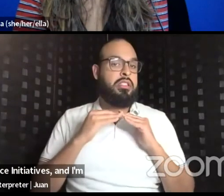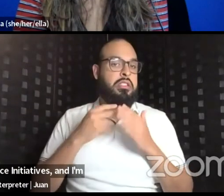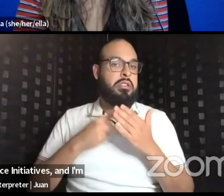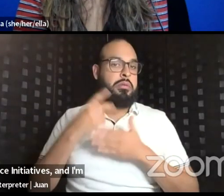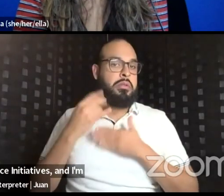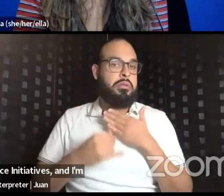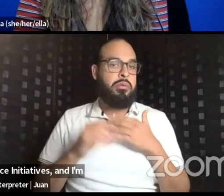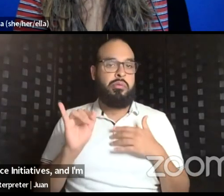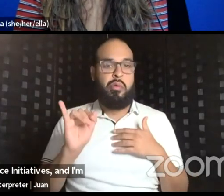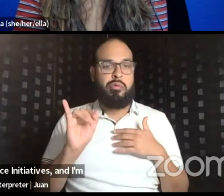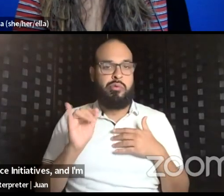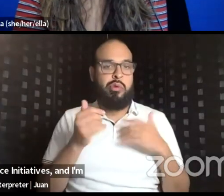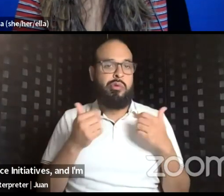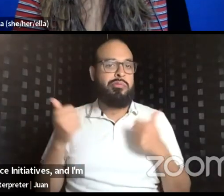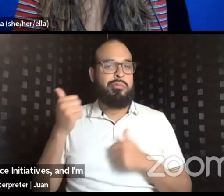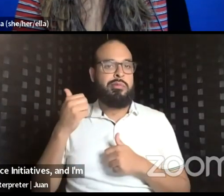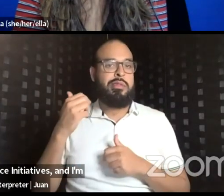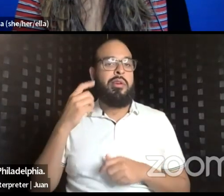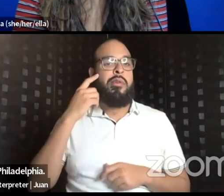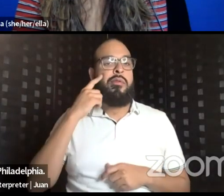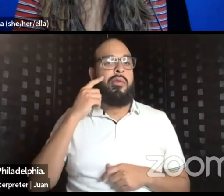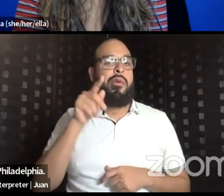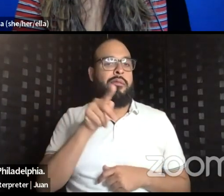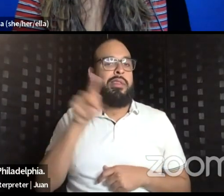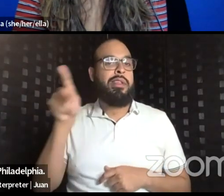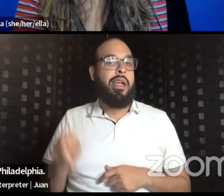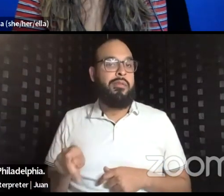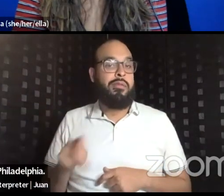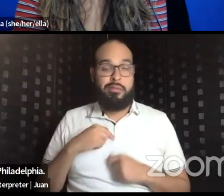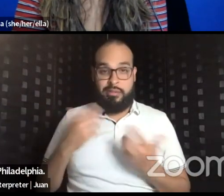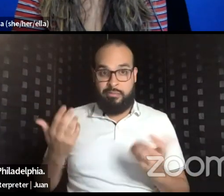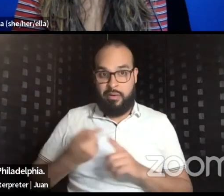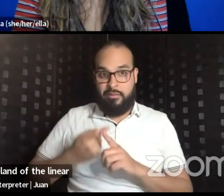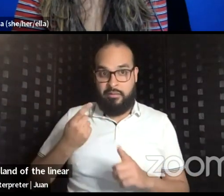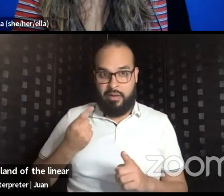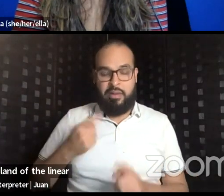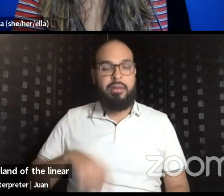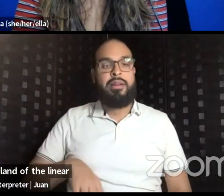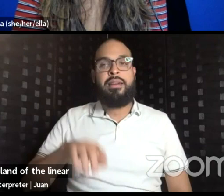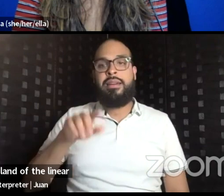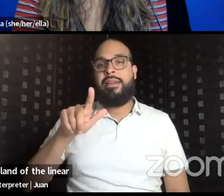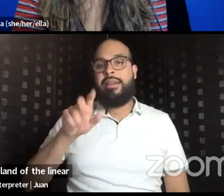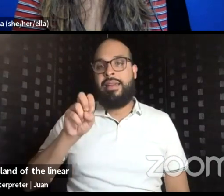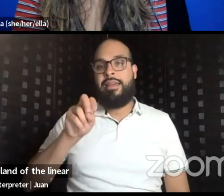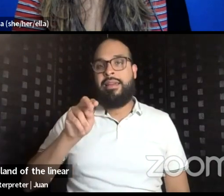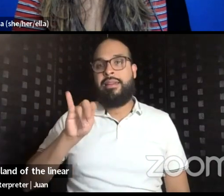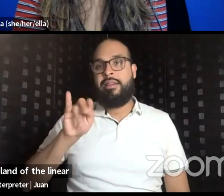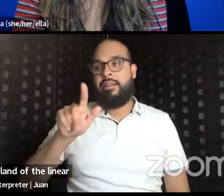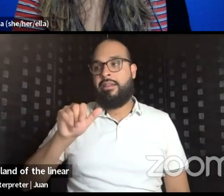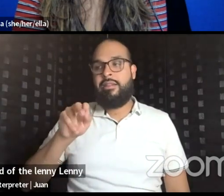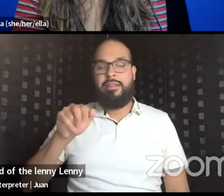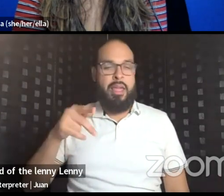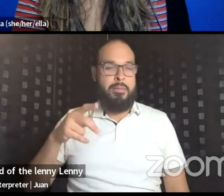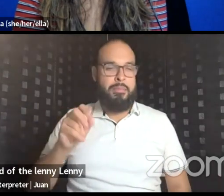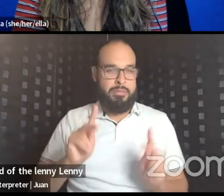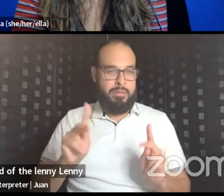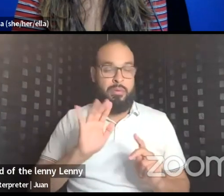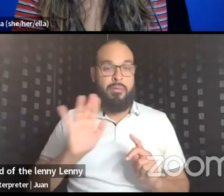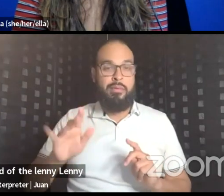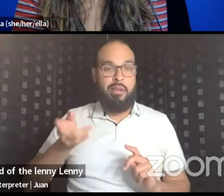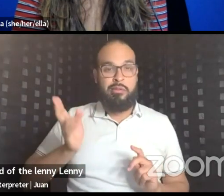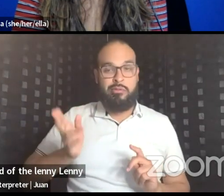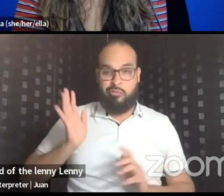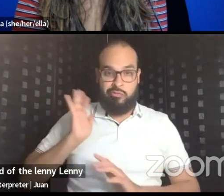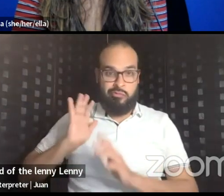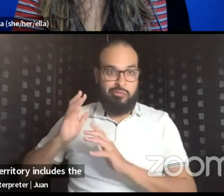for Philadelphia. I am coming to you from the land of the Lenape people, whose historical territory includes the places